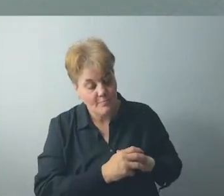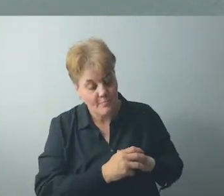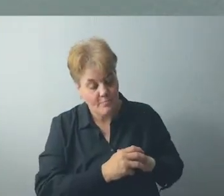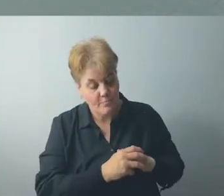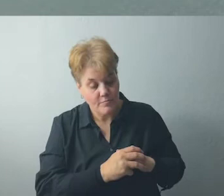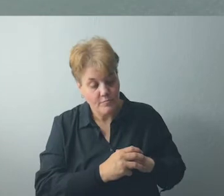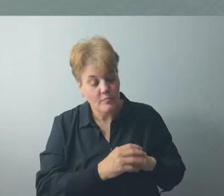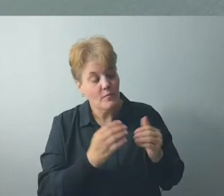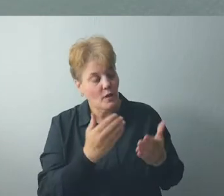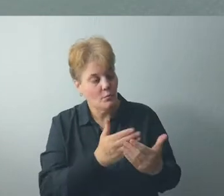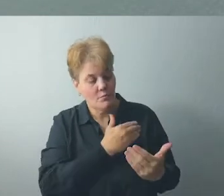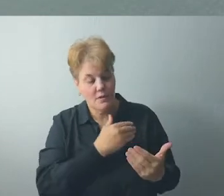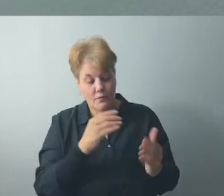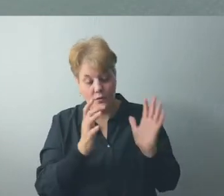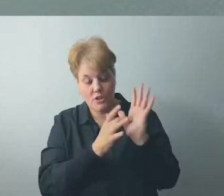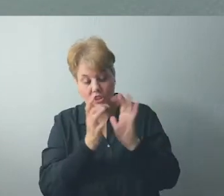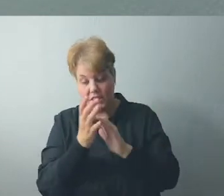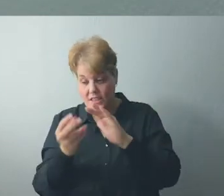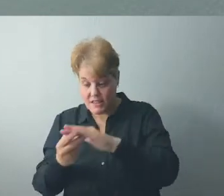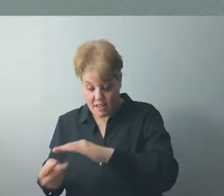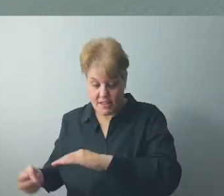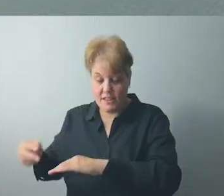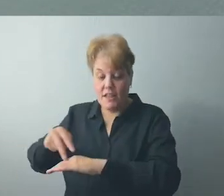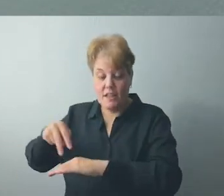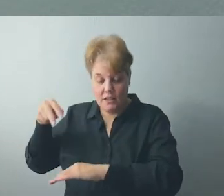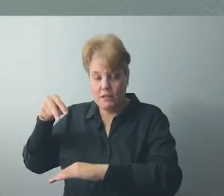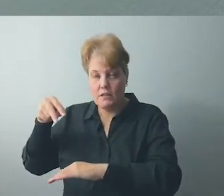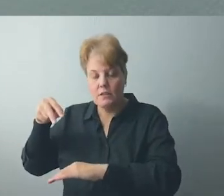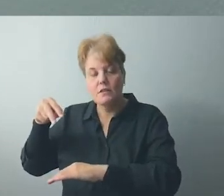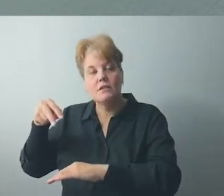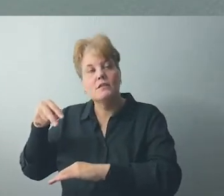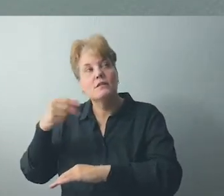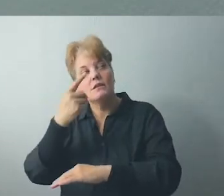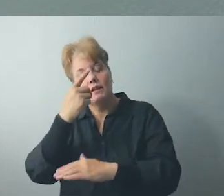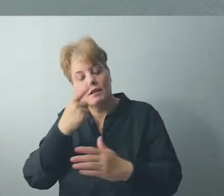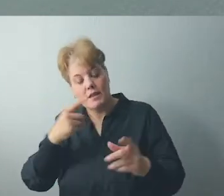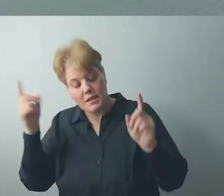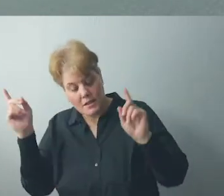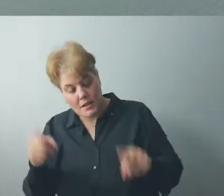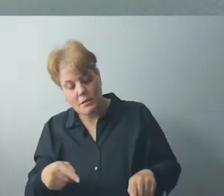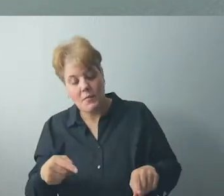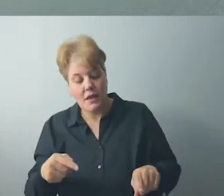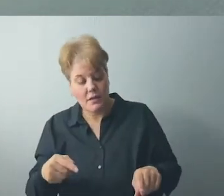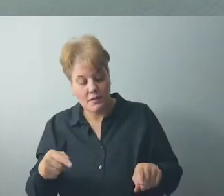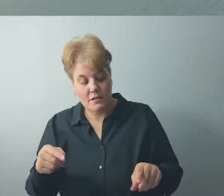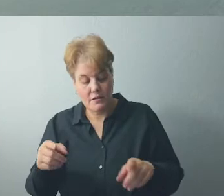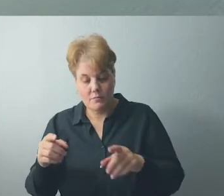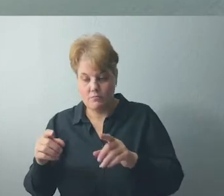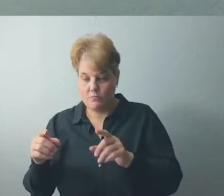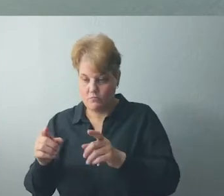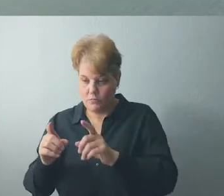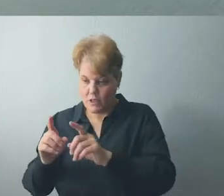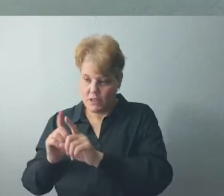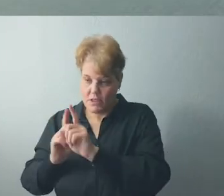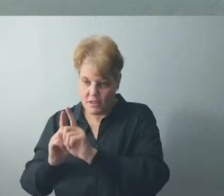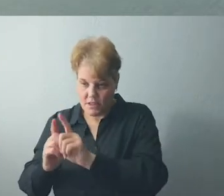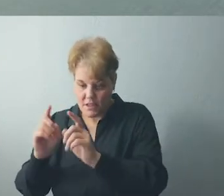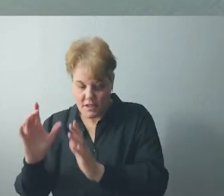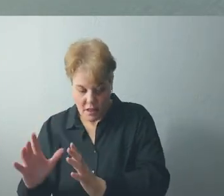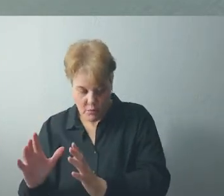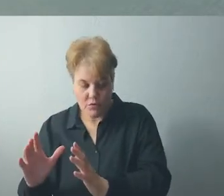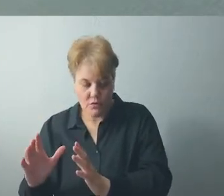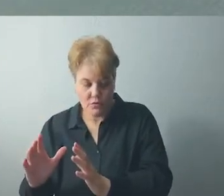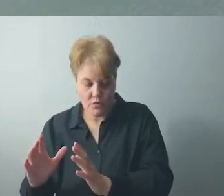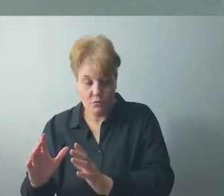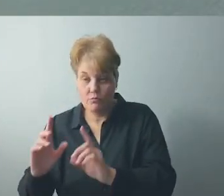and make disciples of all nations in Matthew 28. And the early Christians began to do so at once.